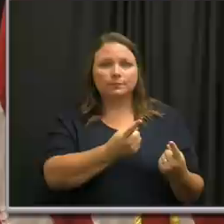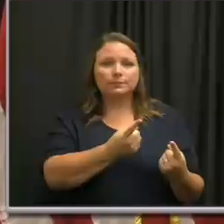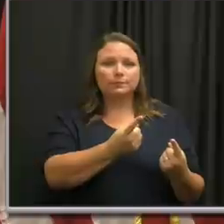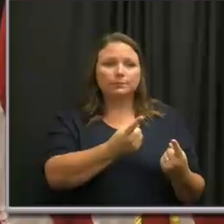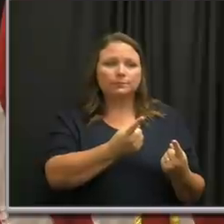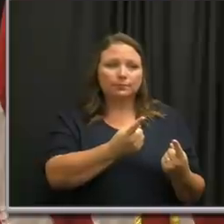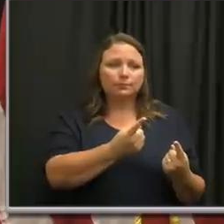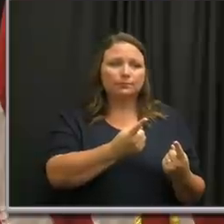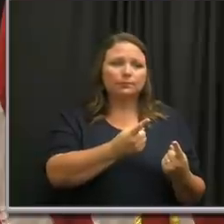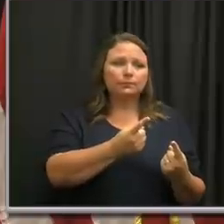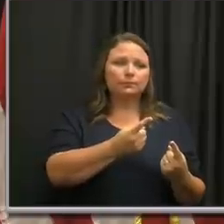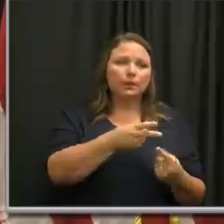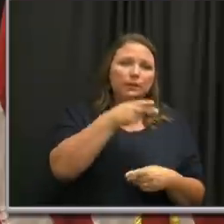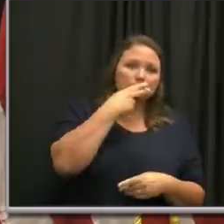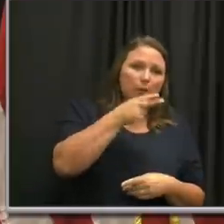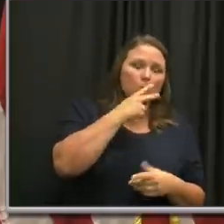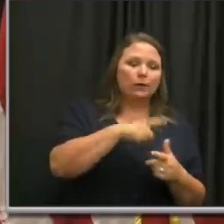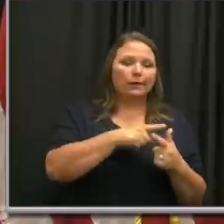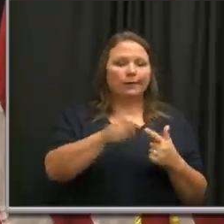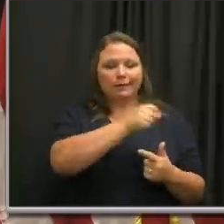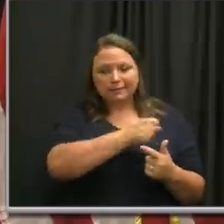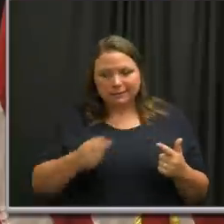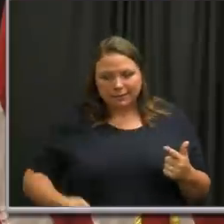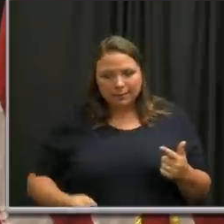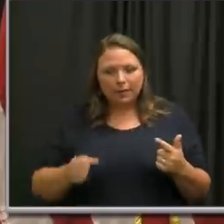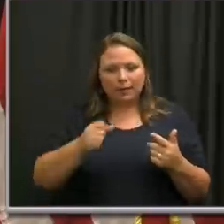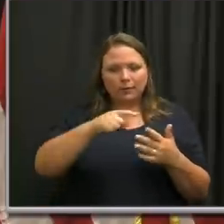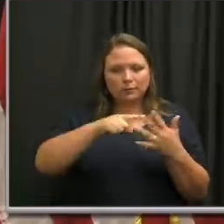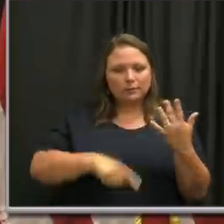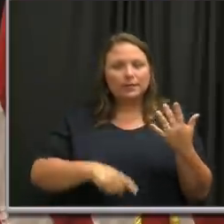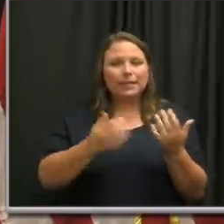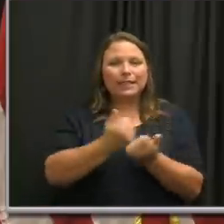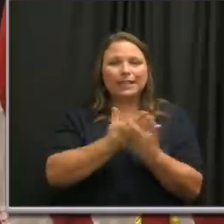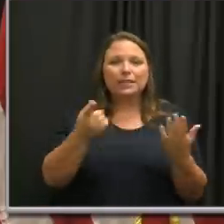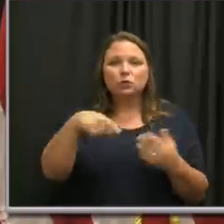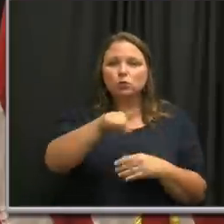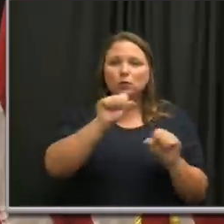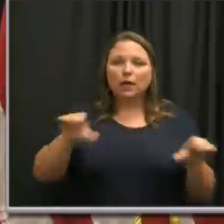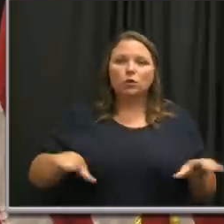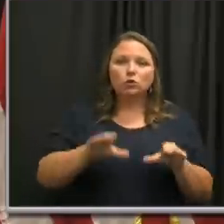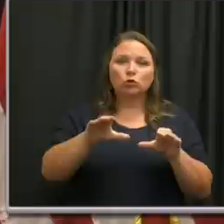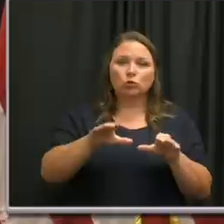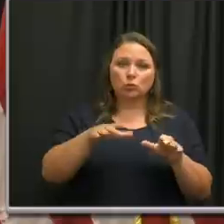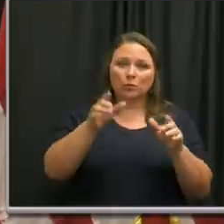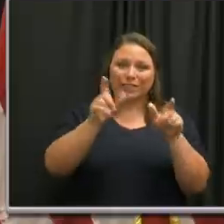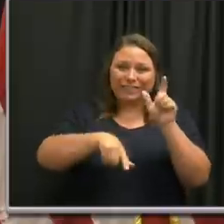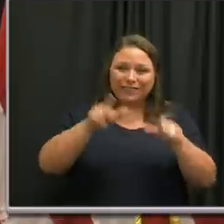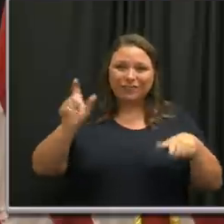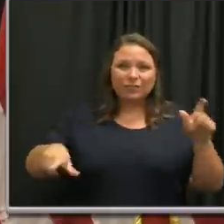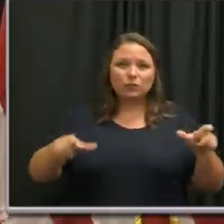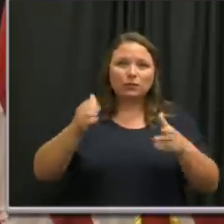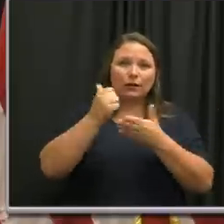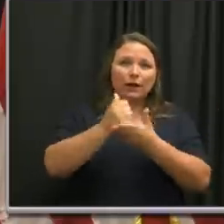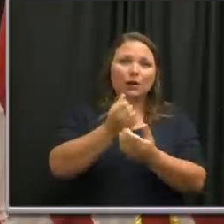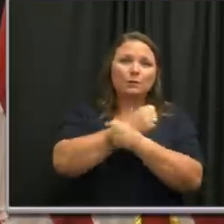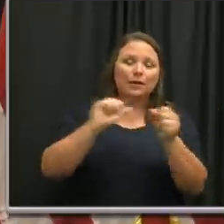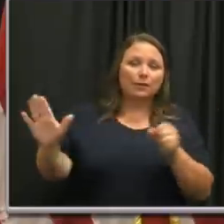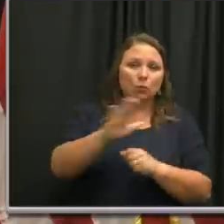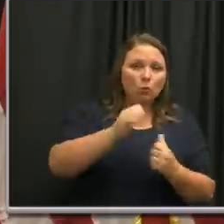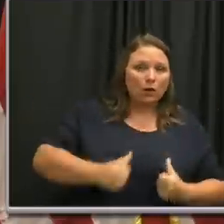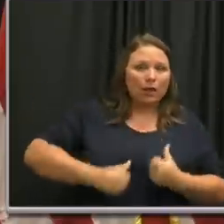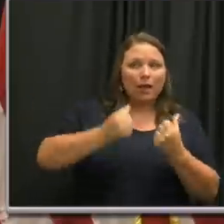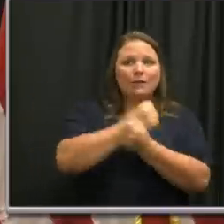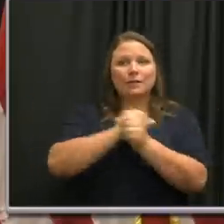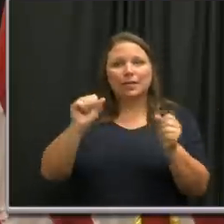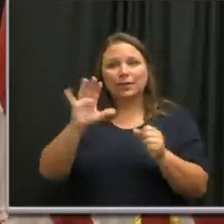smoking and seat belts. There are a lot of things that you can do individually. That's going to save your lives and your loved ones lives. And